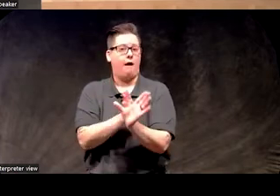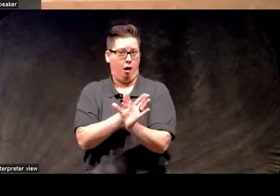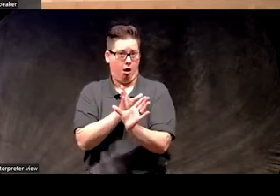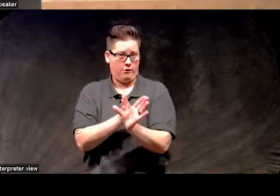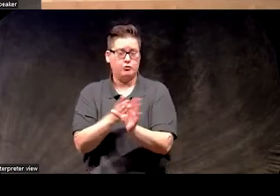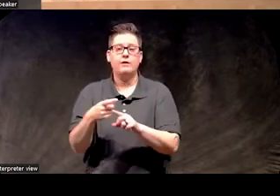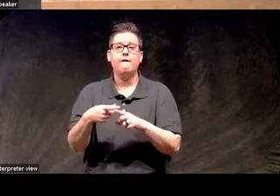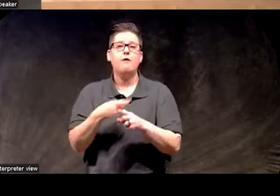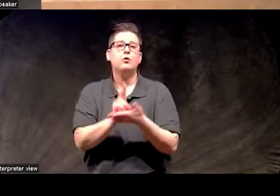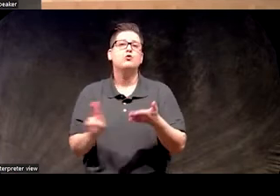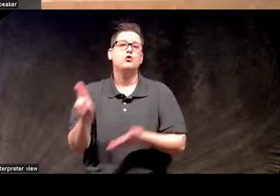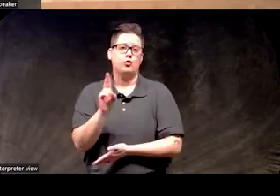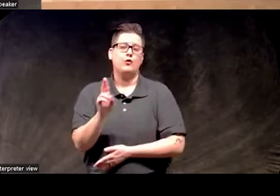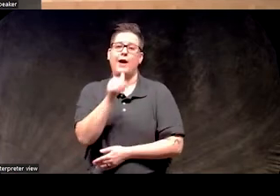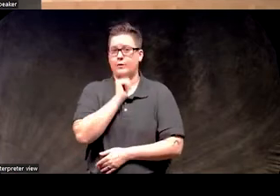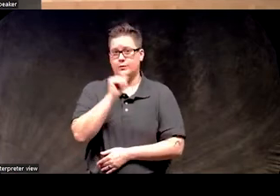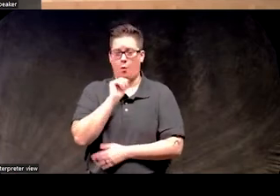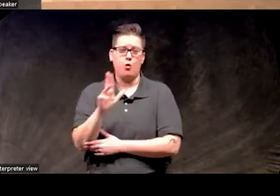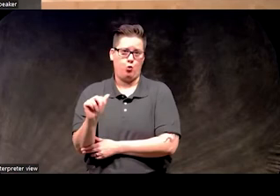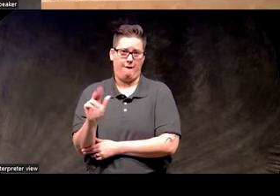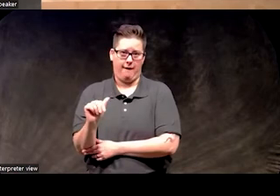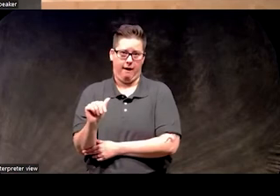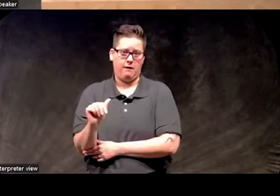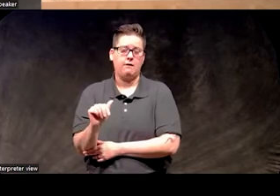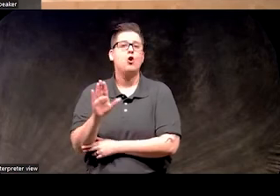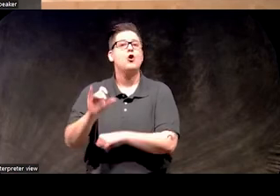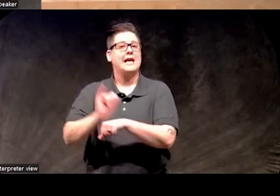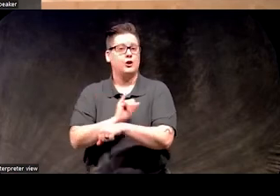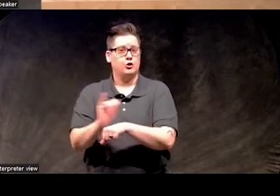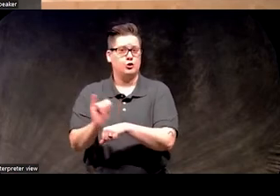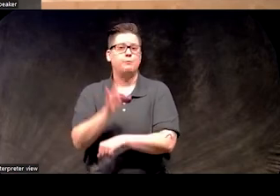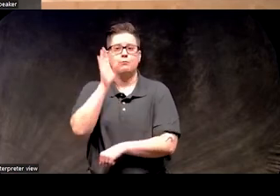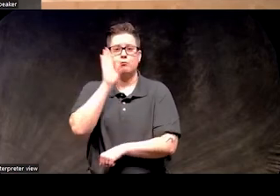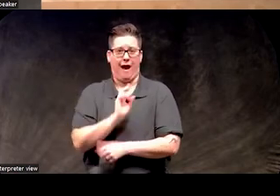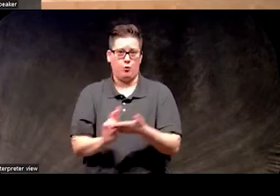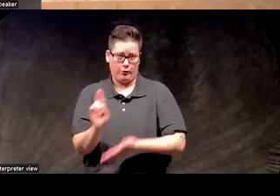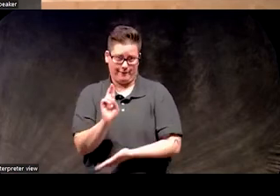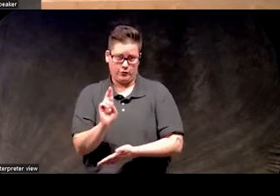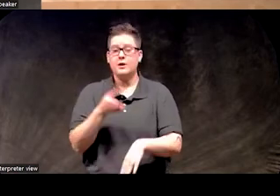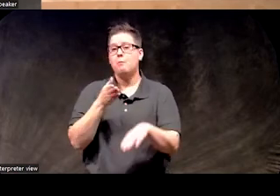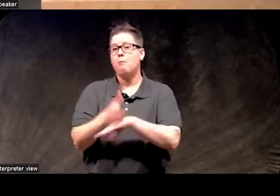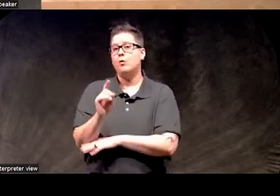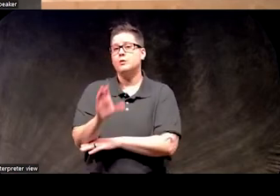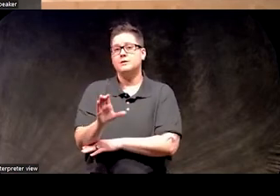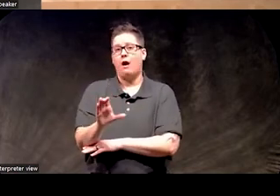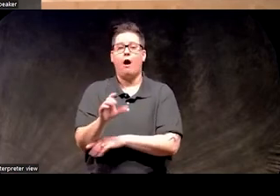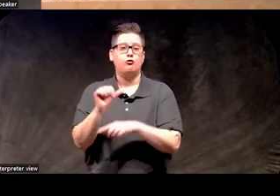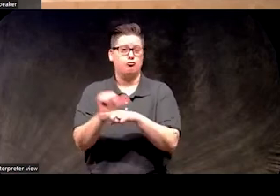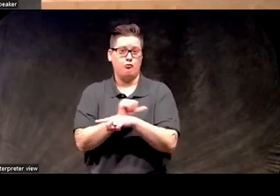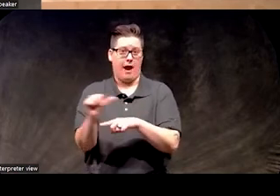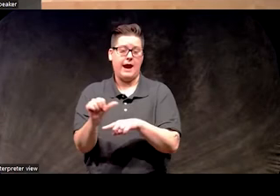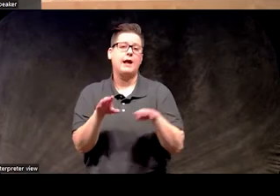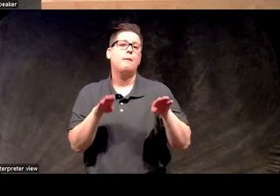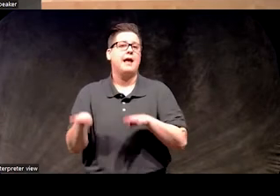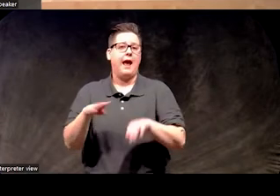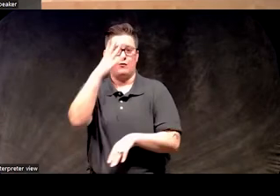from the University of Arizona with an internship at Brown University and a postdoctoral training in